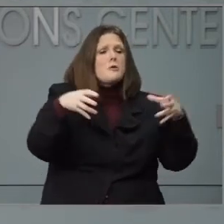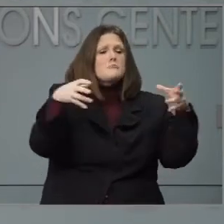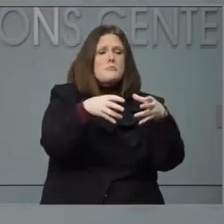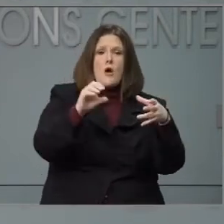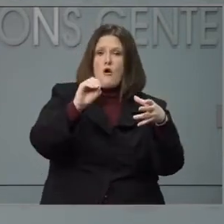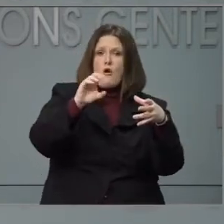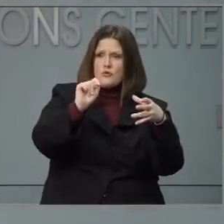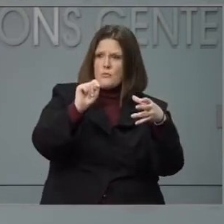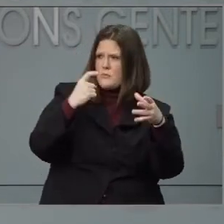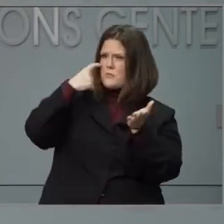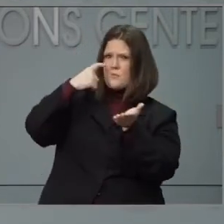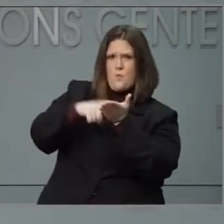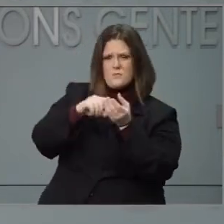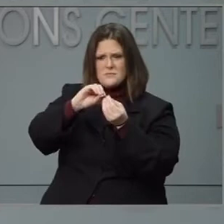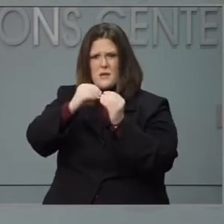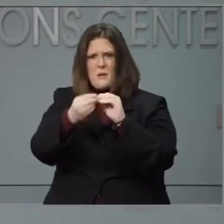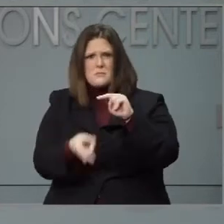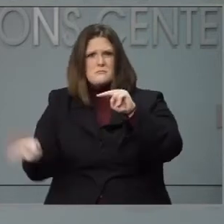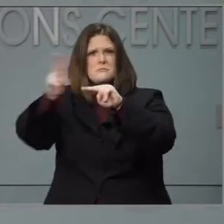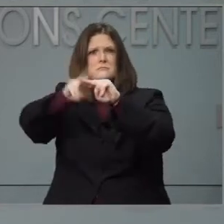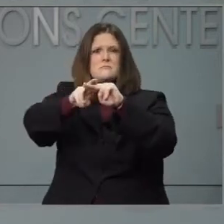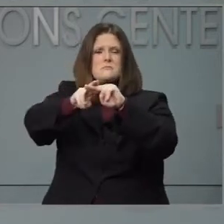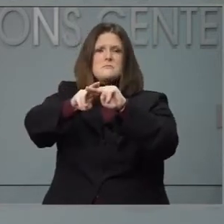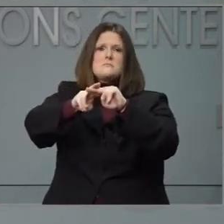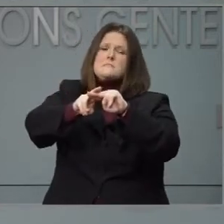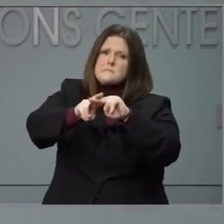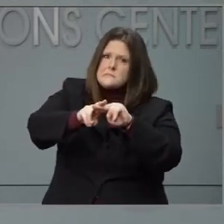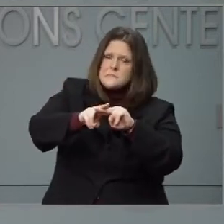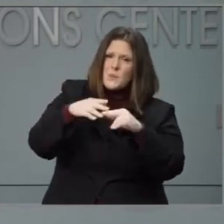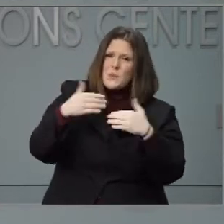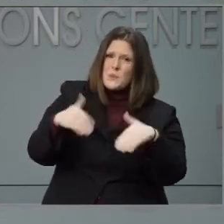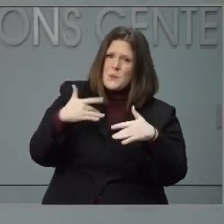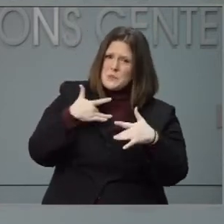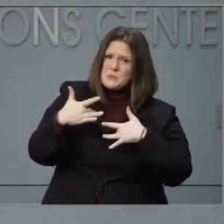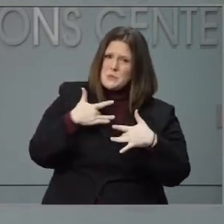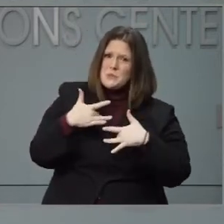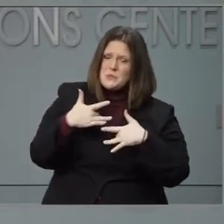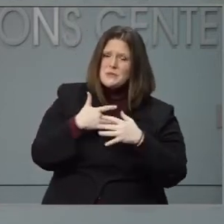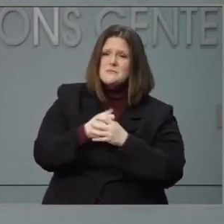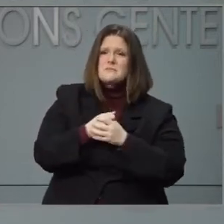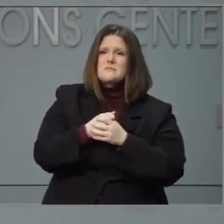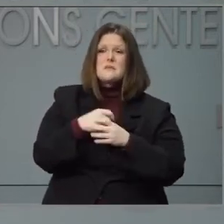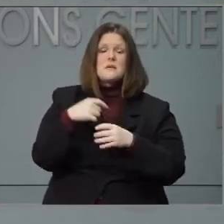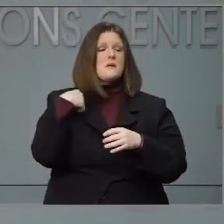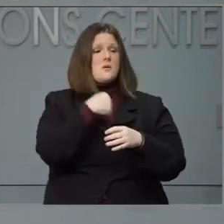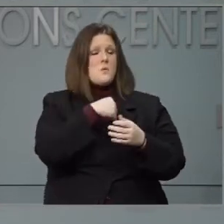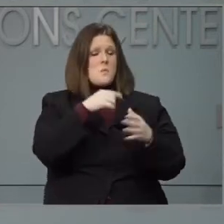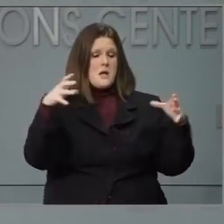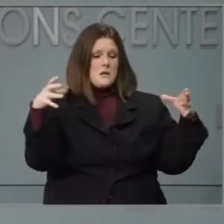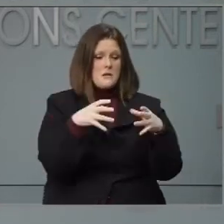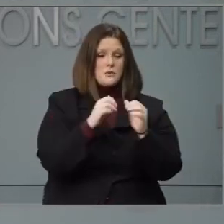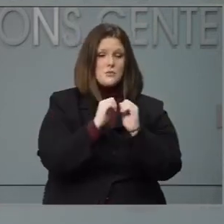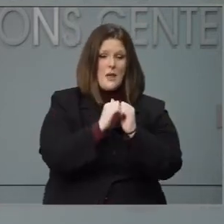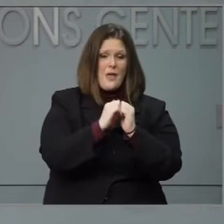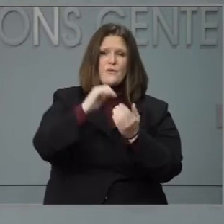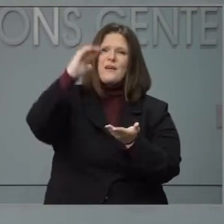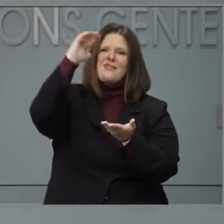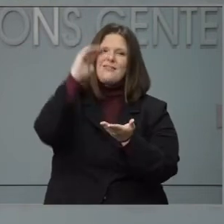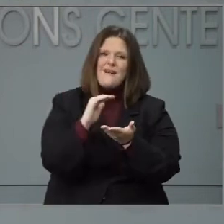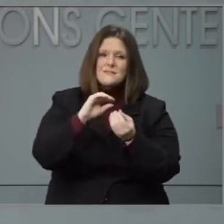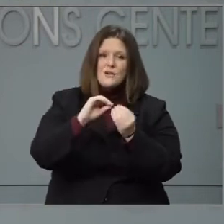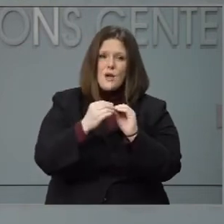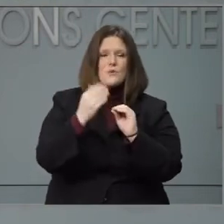October. This reduction in our indoor gathering limit aims to slow the spread and bring down our numbers.